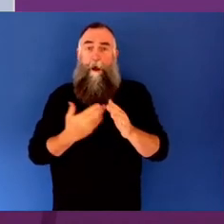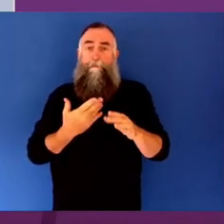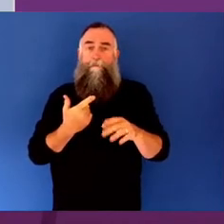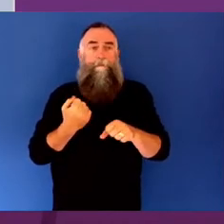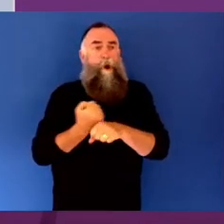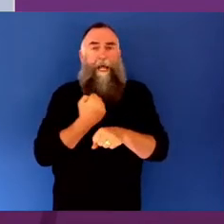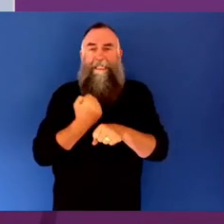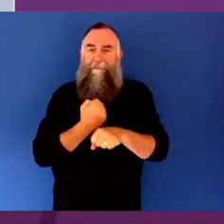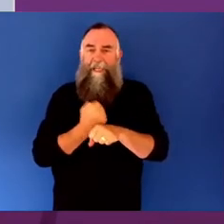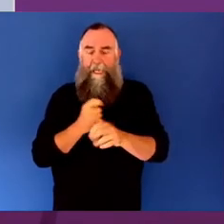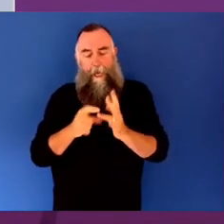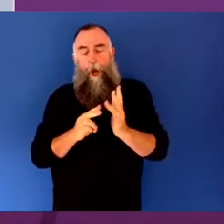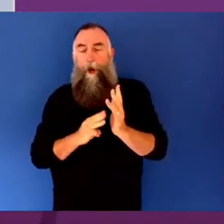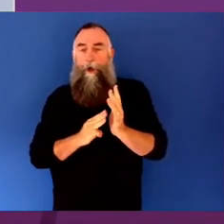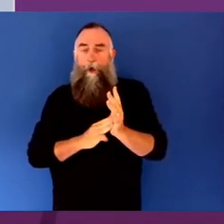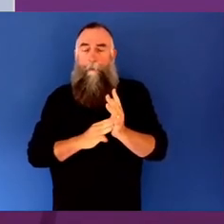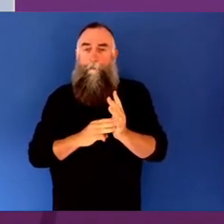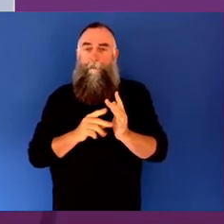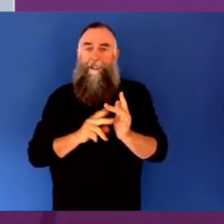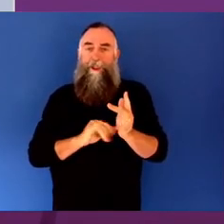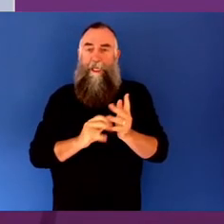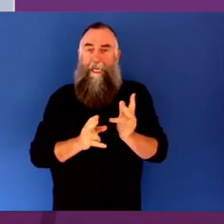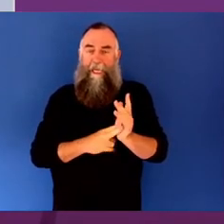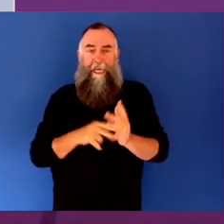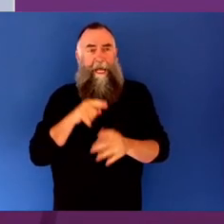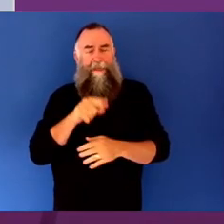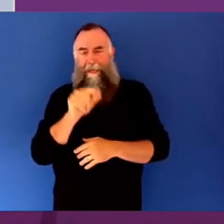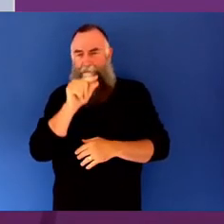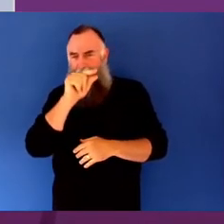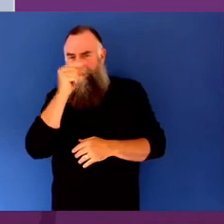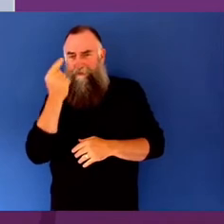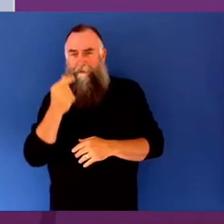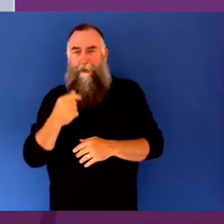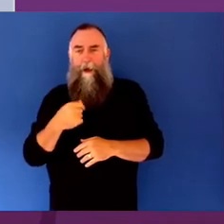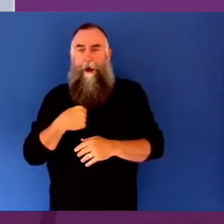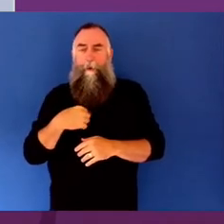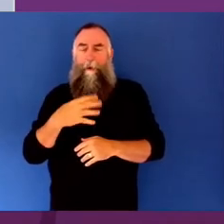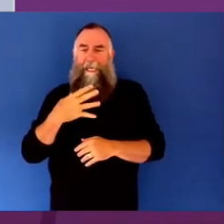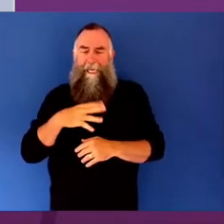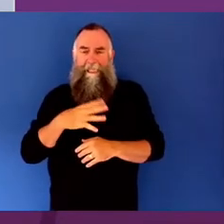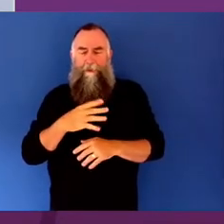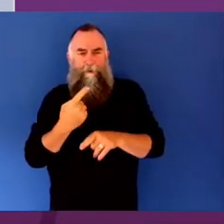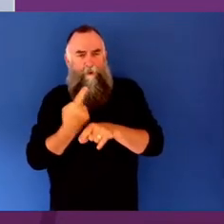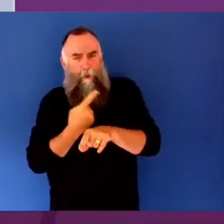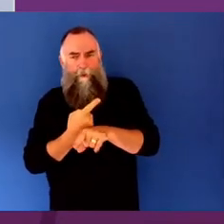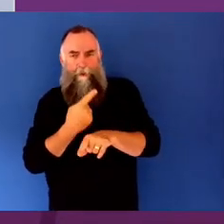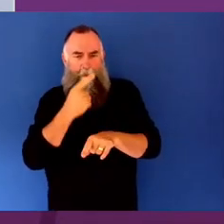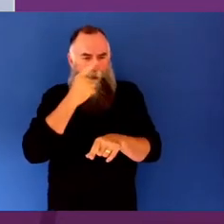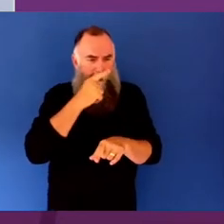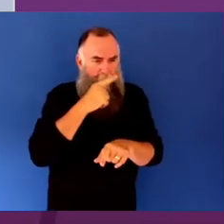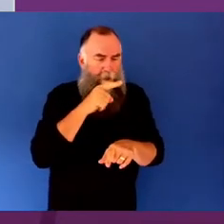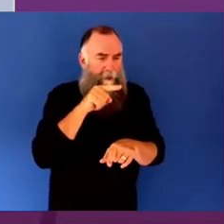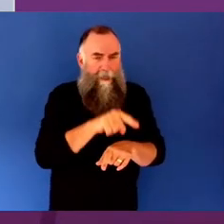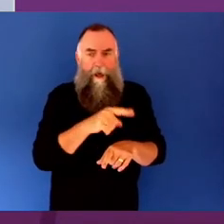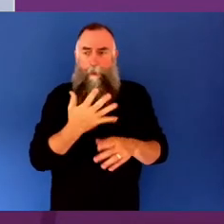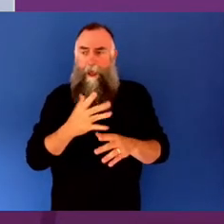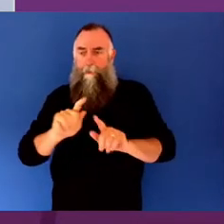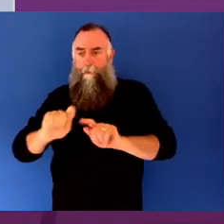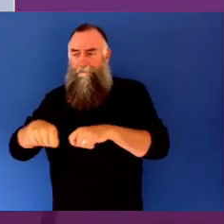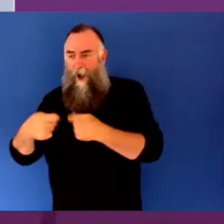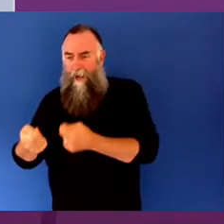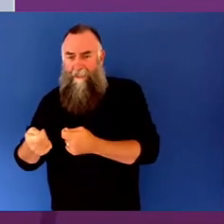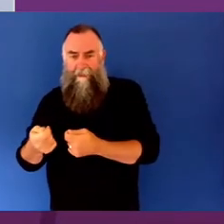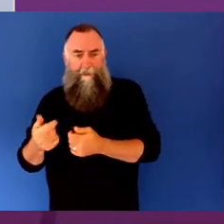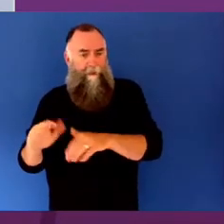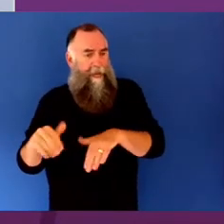importance of building a system around people. Not around where providers are or where services are, and actually really